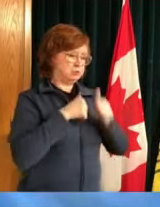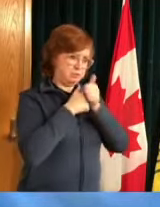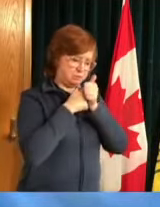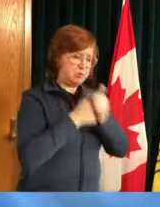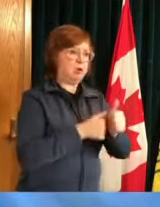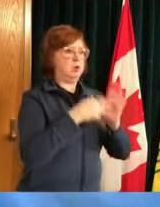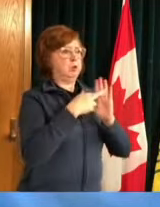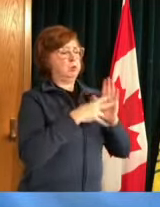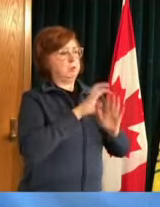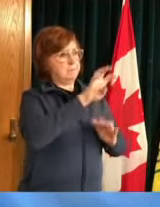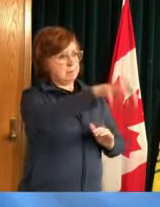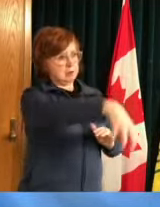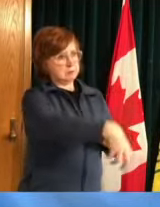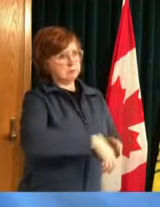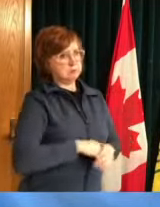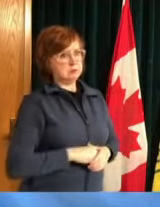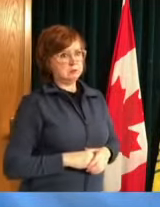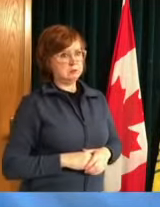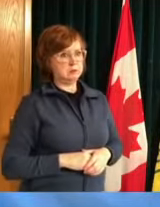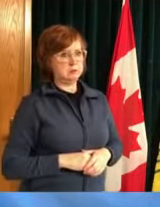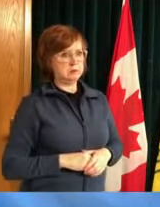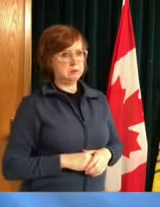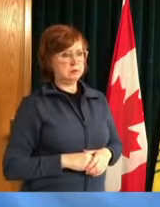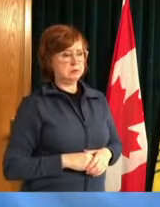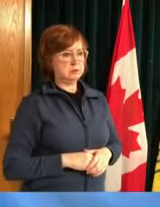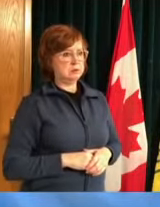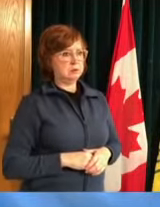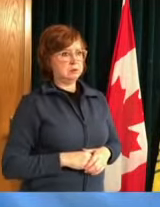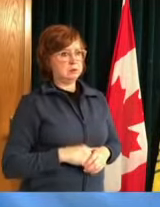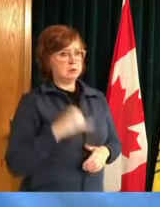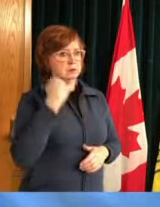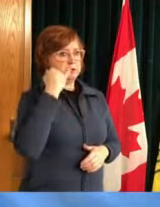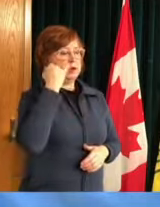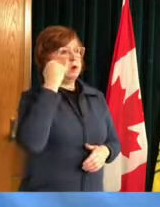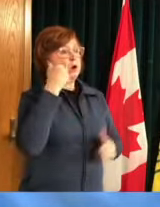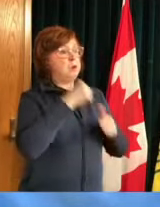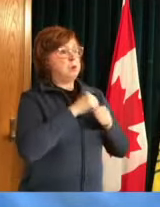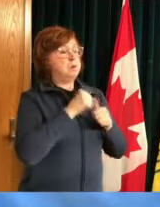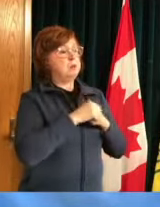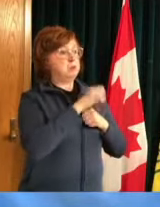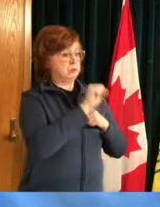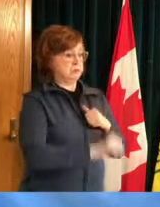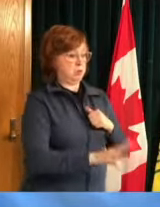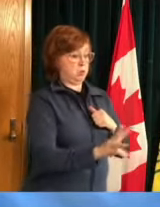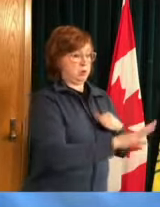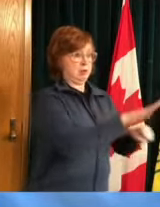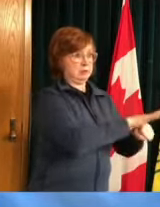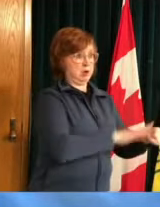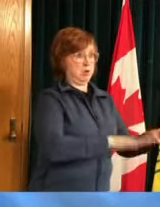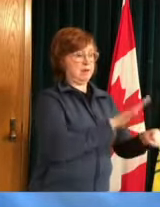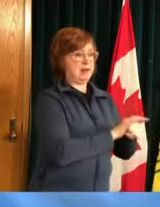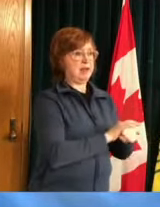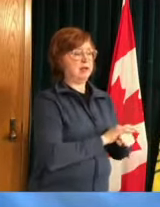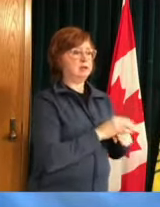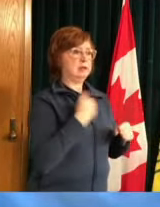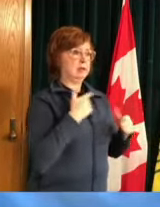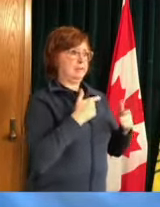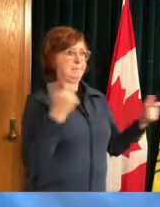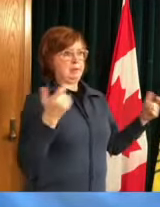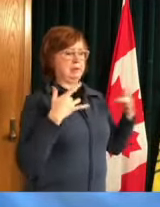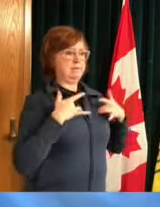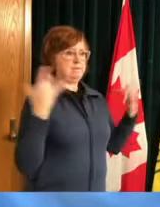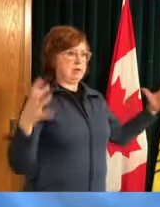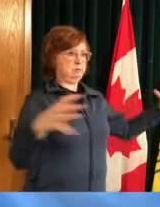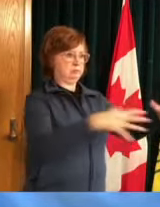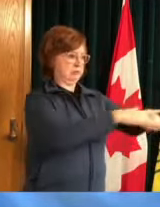or two super spread events like unfortunately happened in the southwest can tip the balance to rapid growth and so obviously